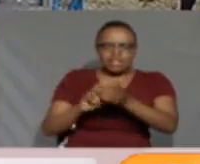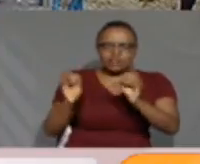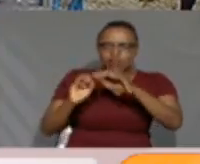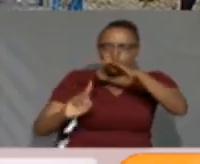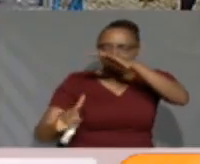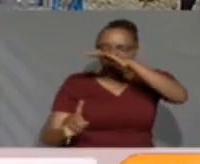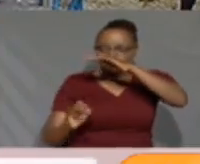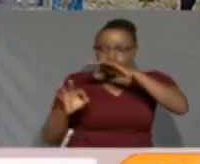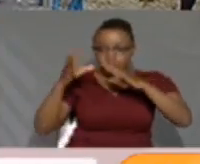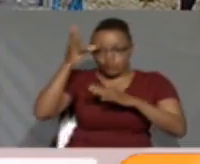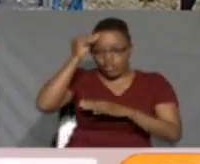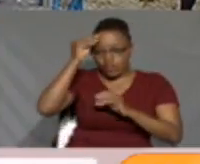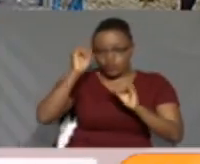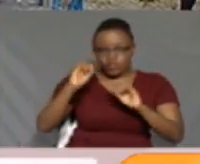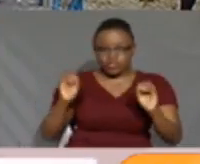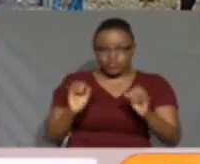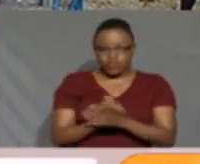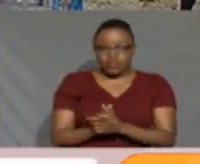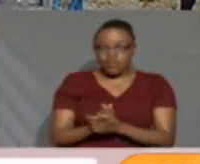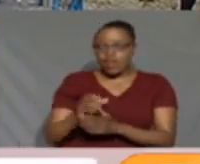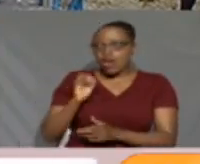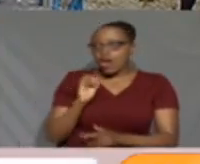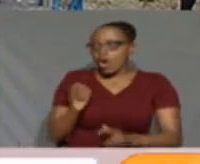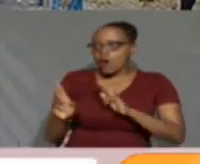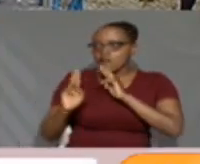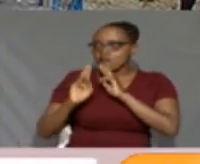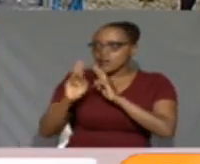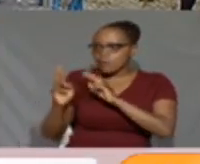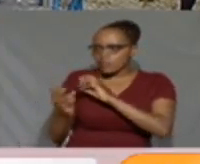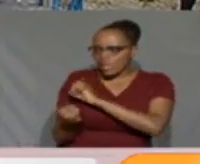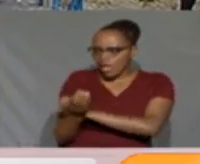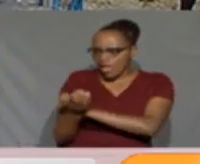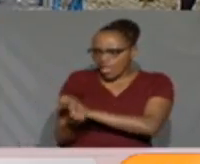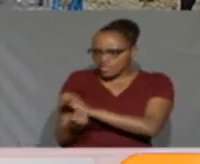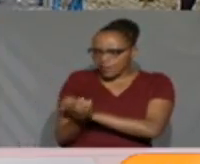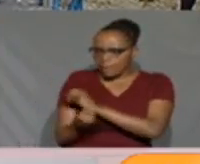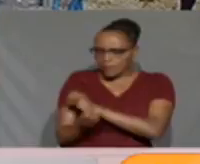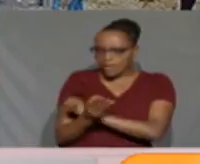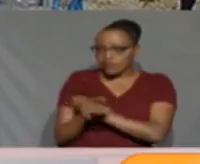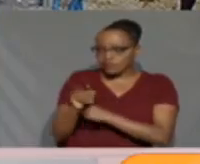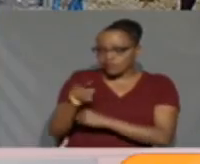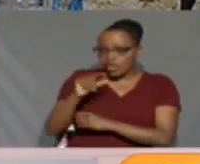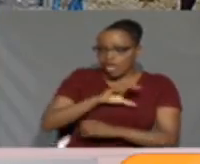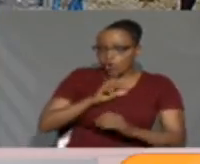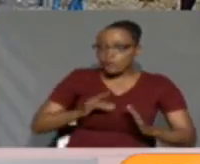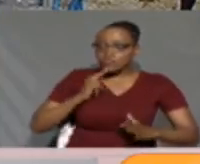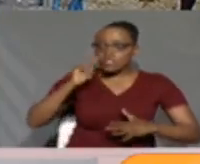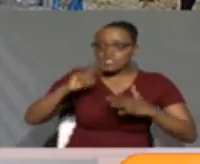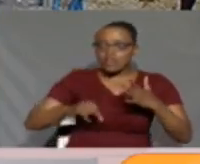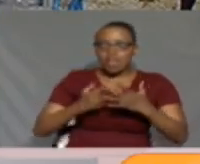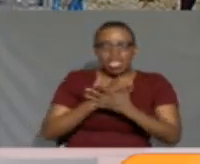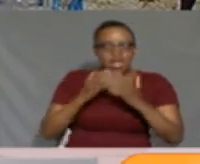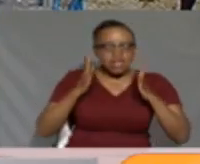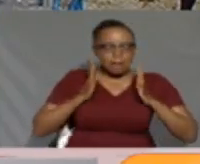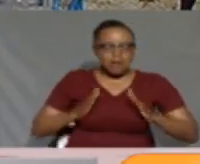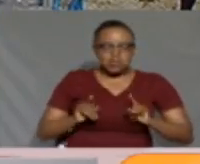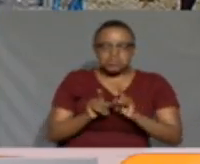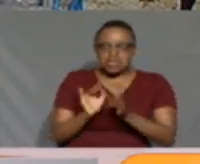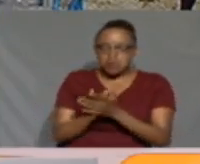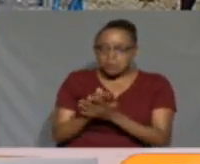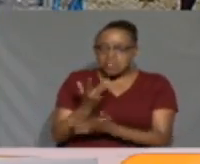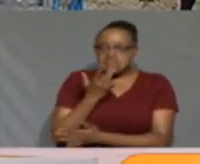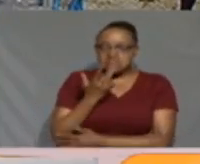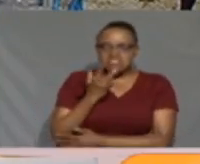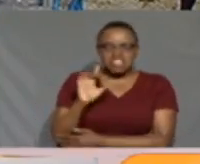the Ministry of Education. And as our very own Stephen Leto reports, Natambaya says no one will be spared